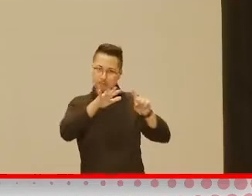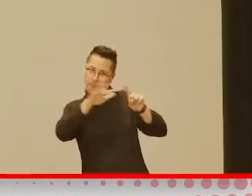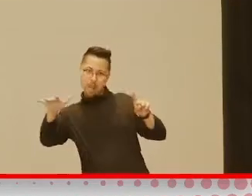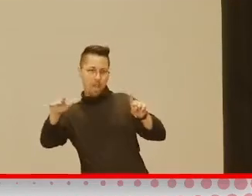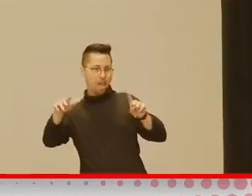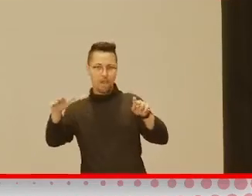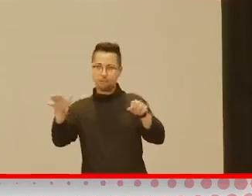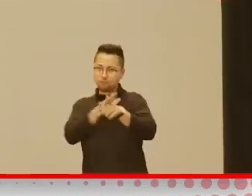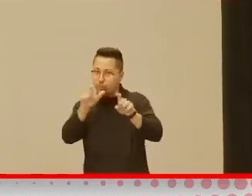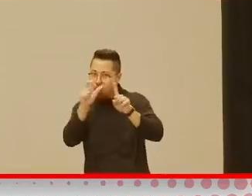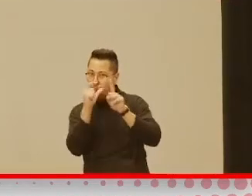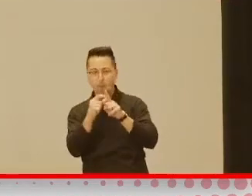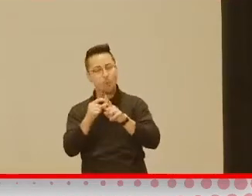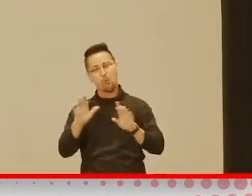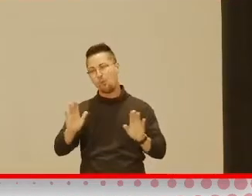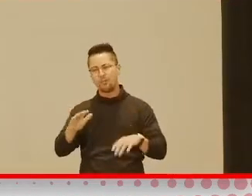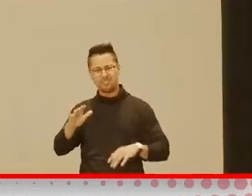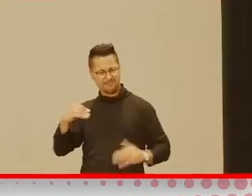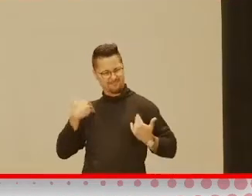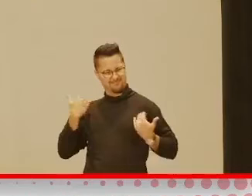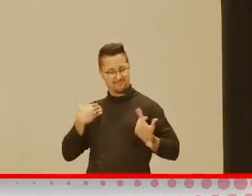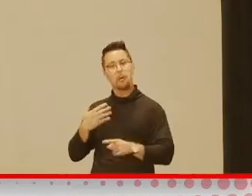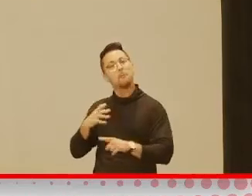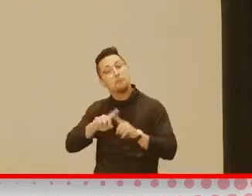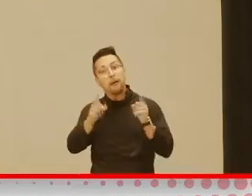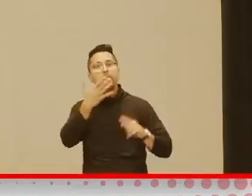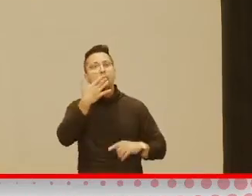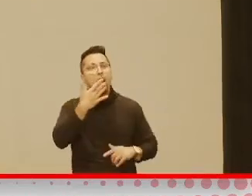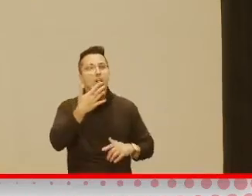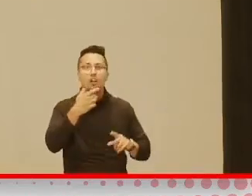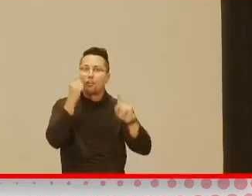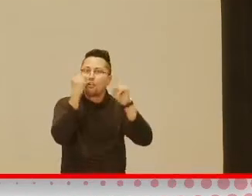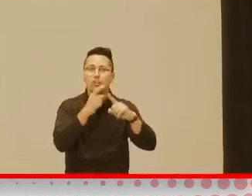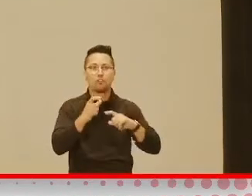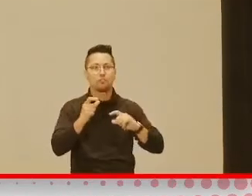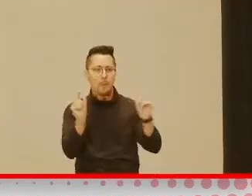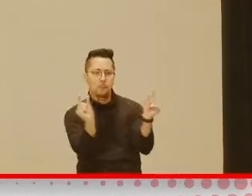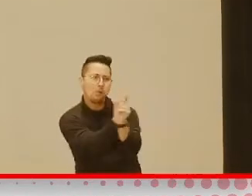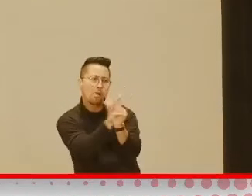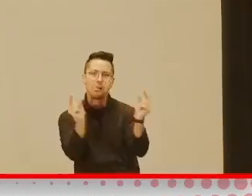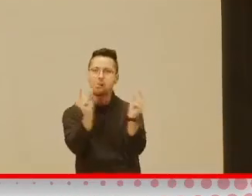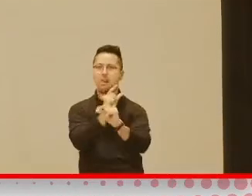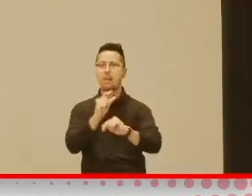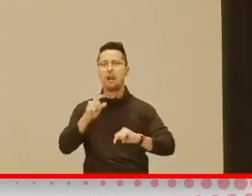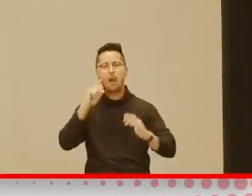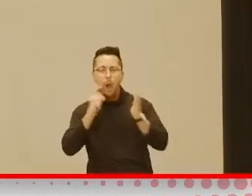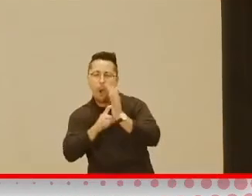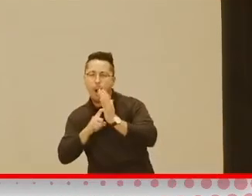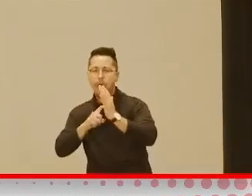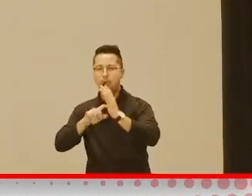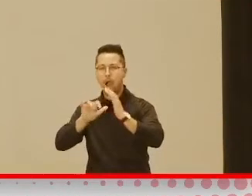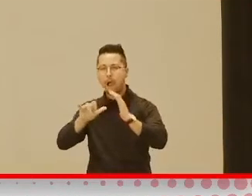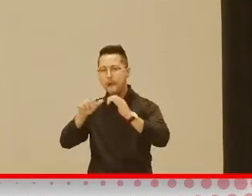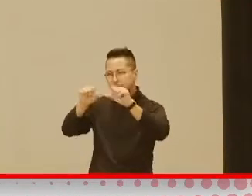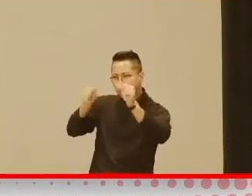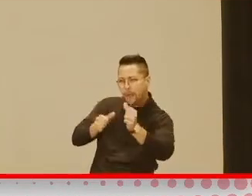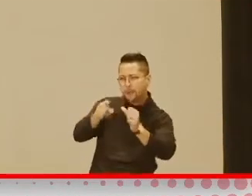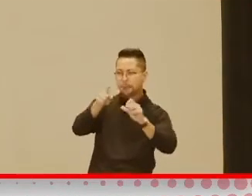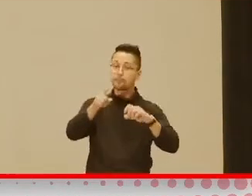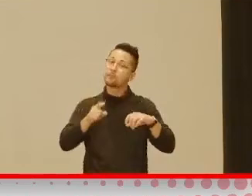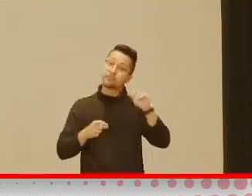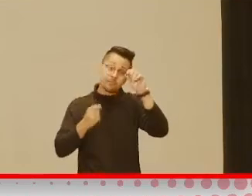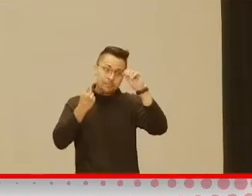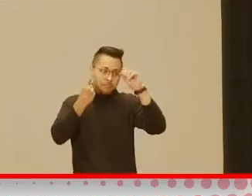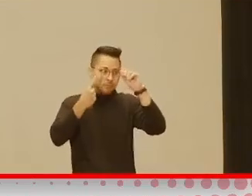just learning to move colors around and see the different shapes and letters and things like that. And then, you know what? Let them make music.